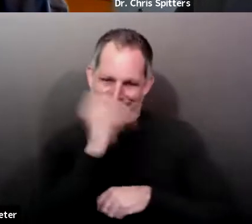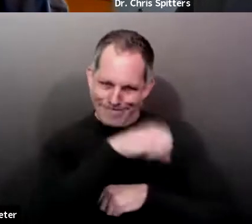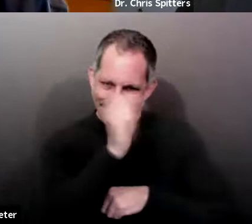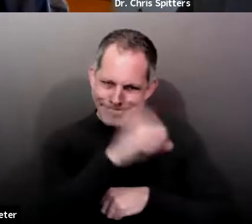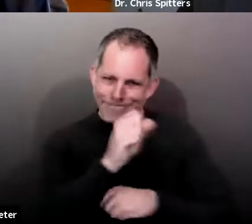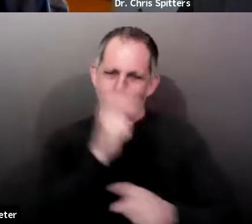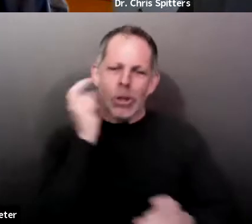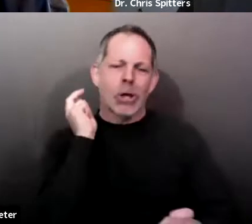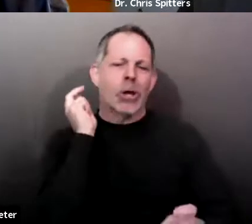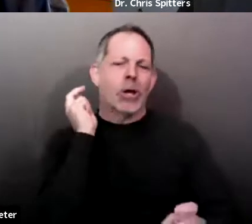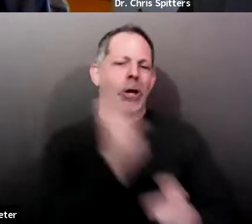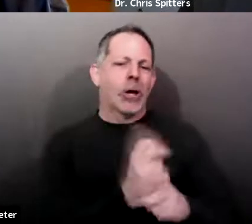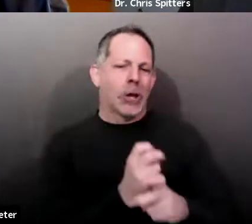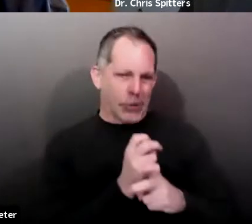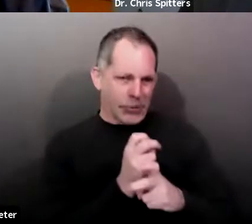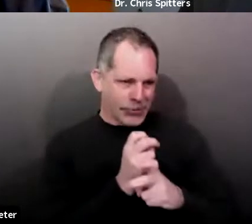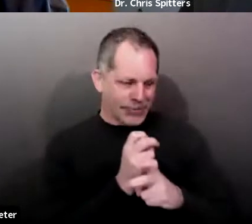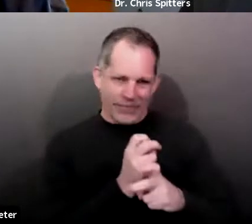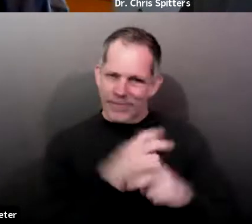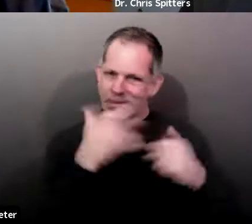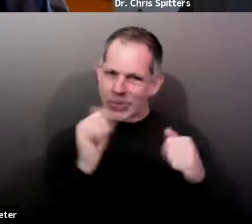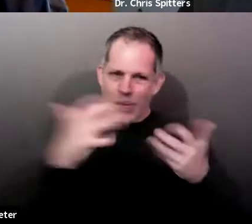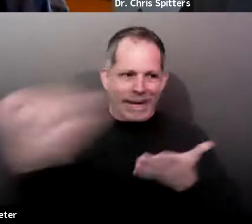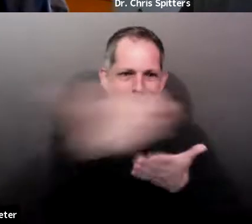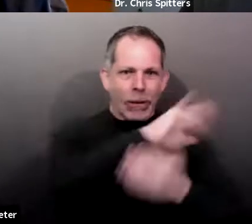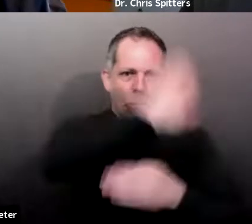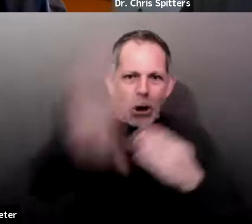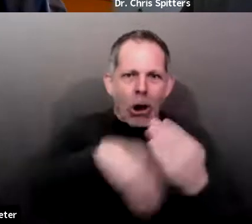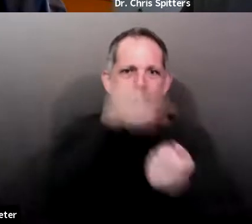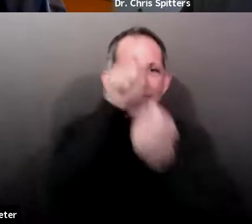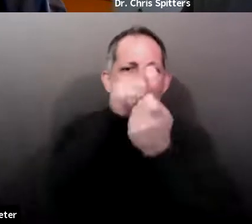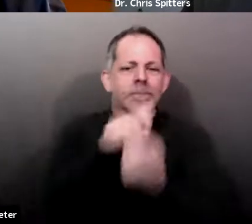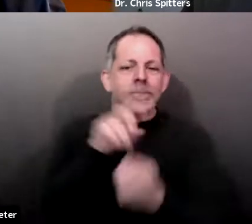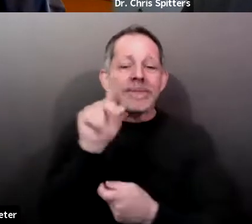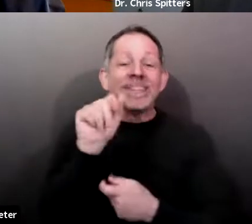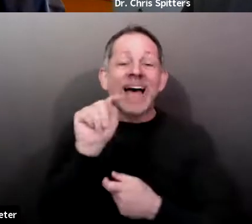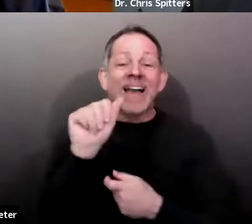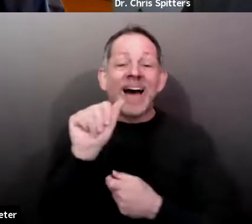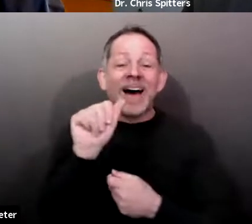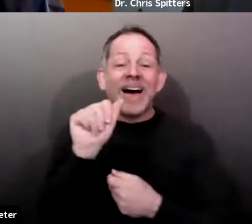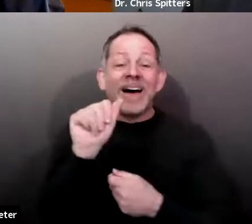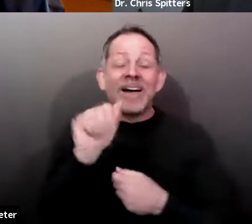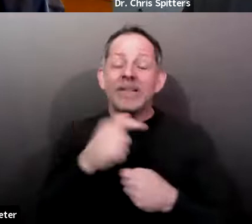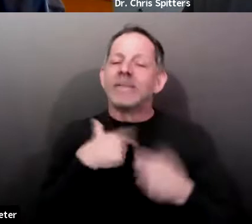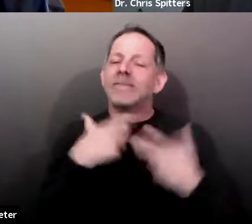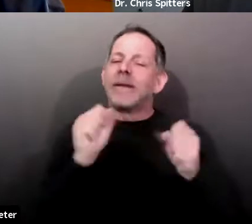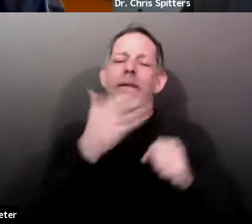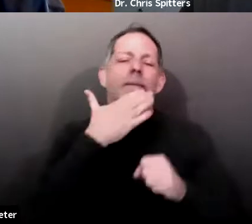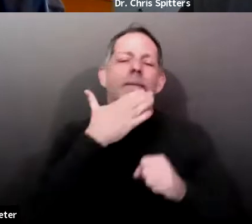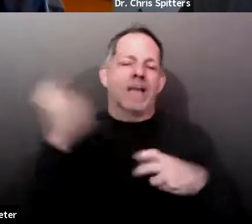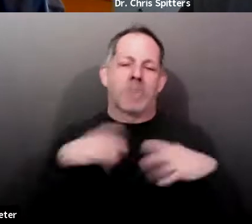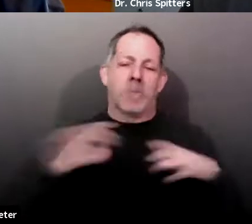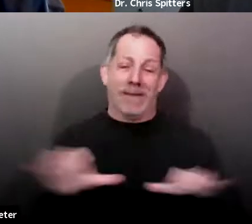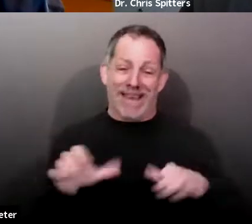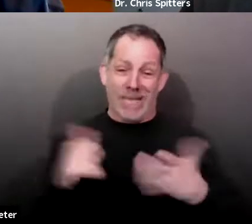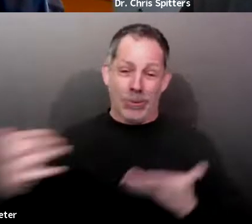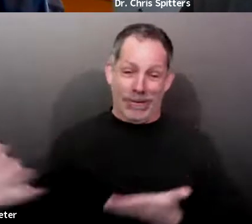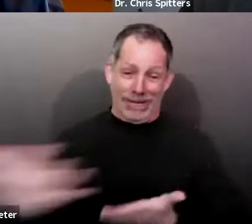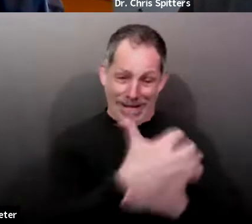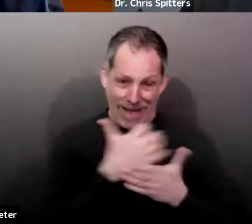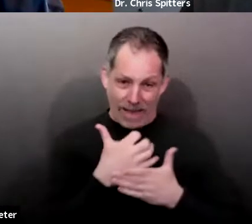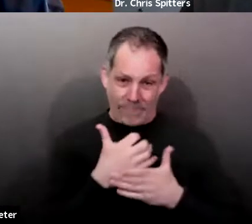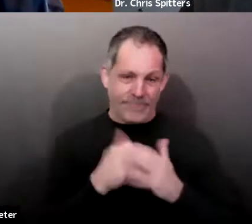uh, uh, so we, you know, we do the best we can, but it is, it's harder to track individuals and their outcomes